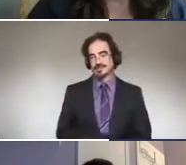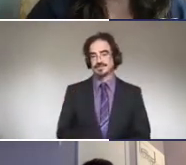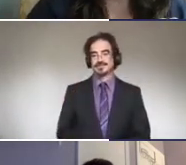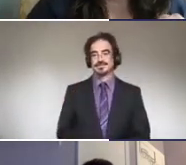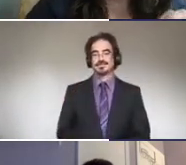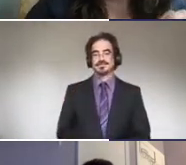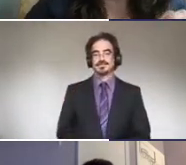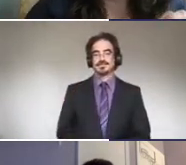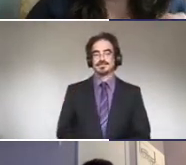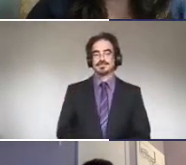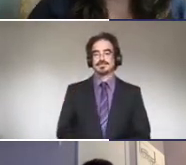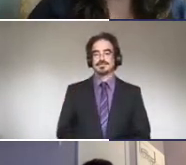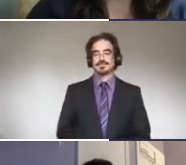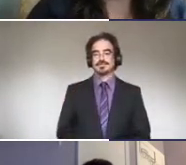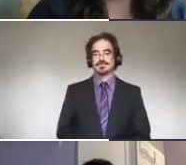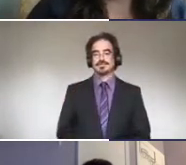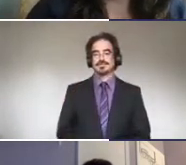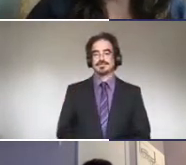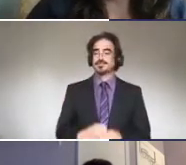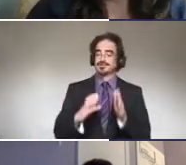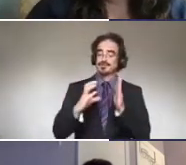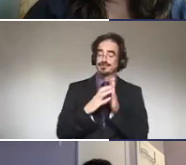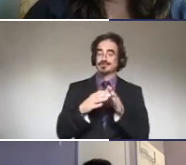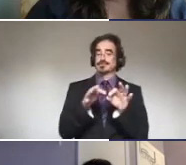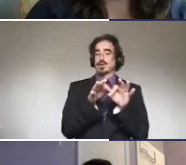are written in such a way